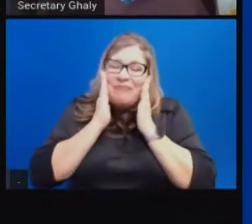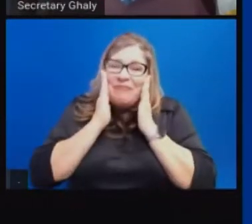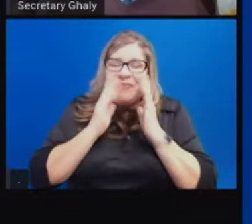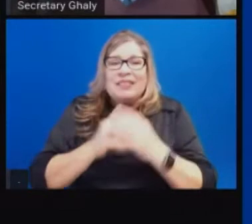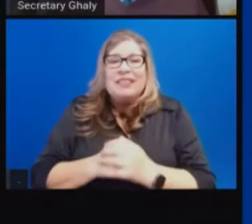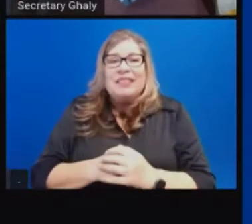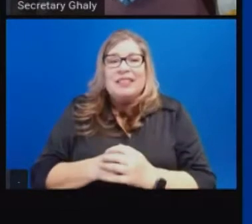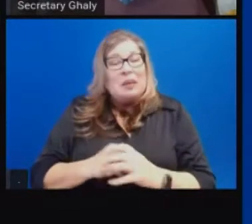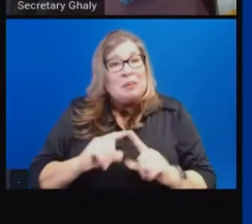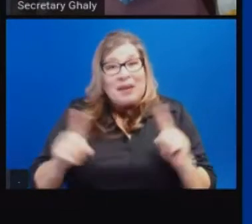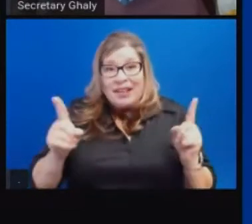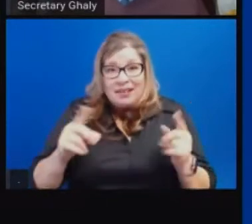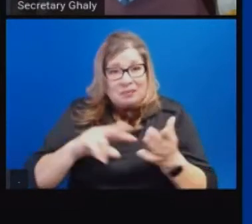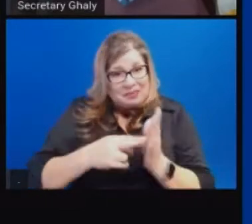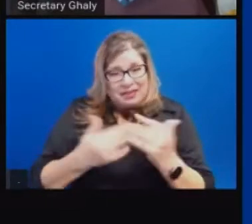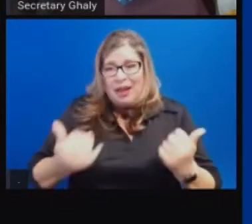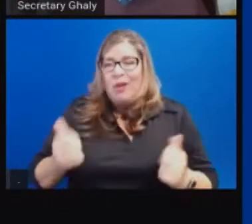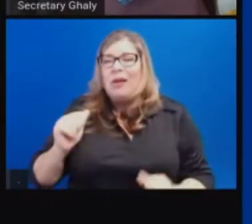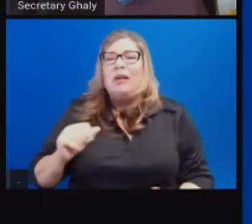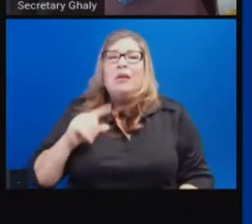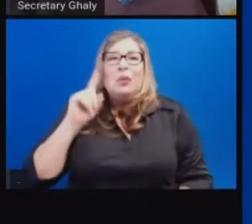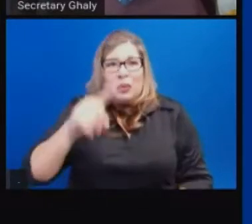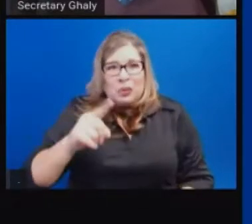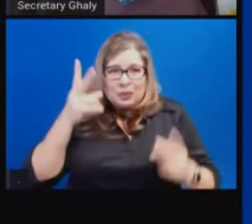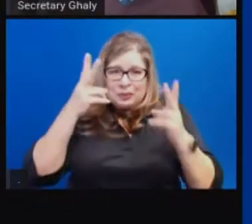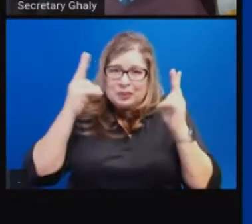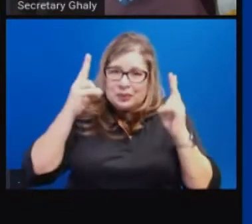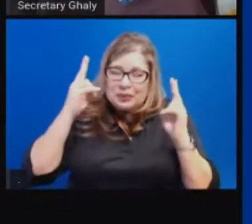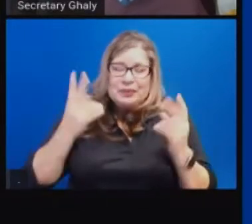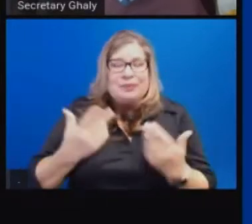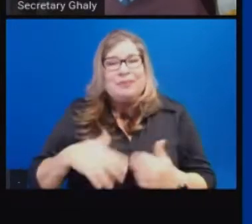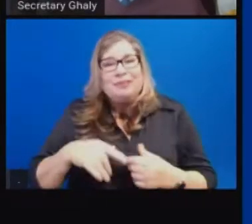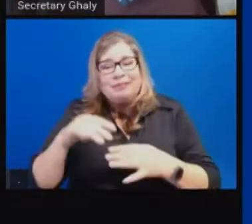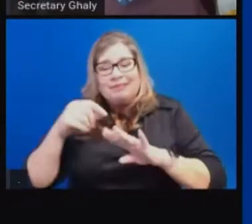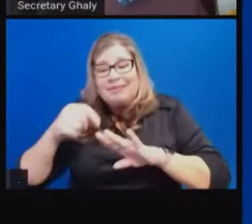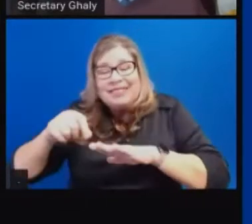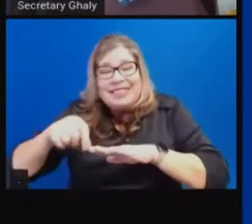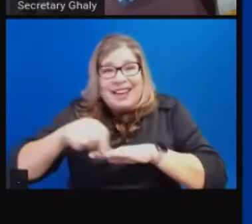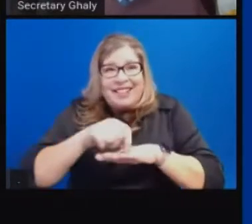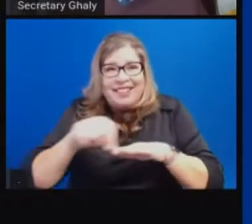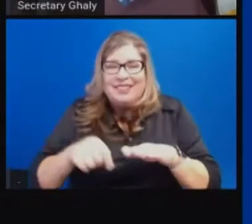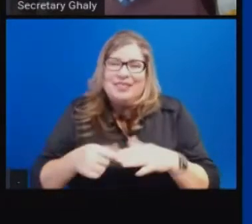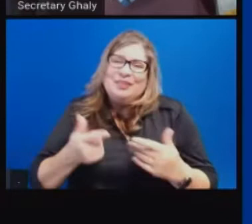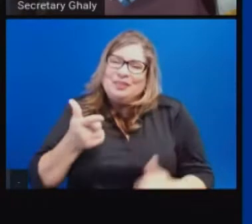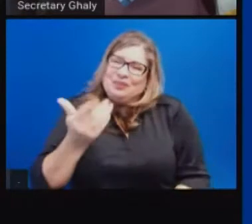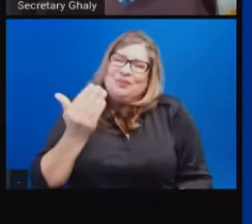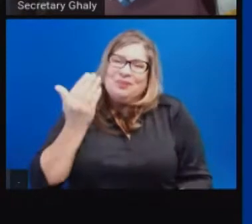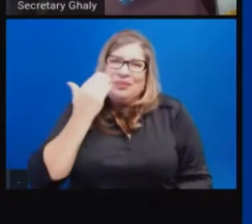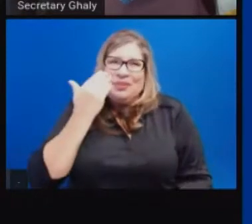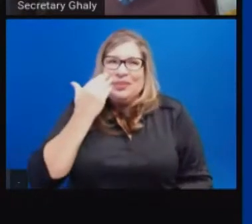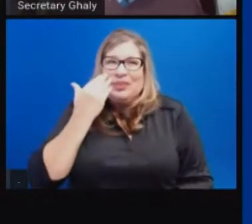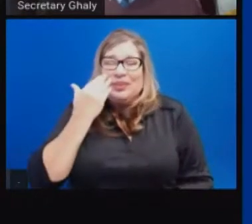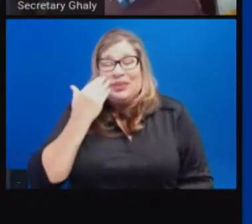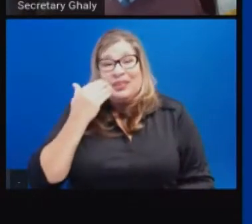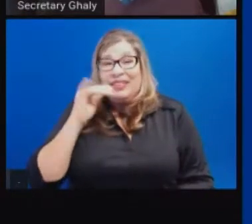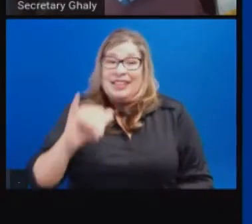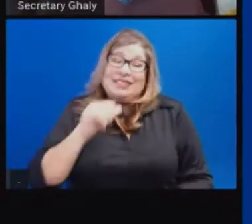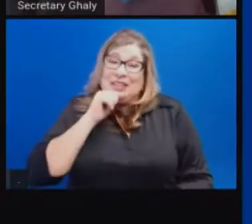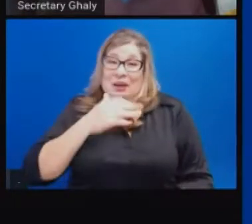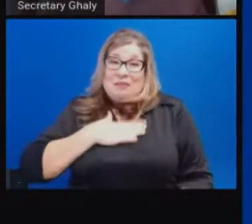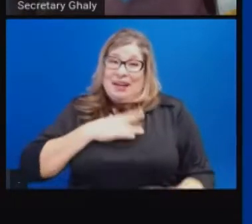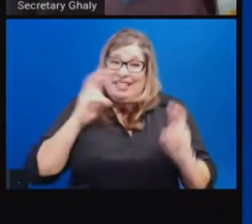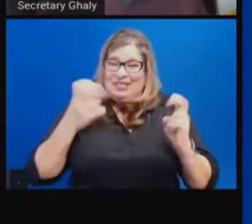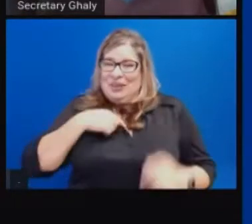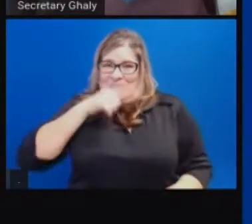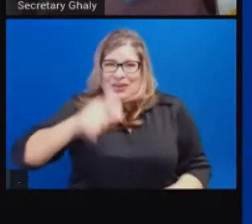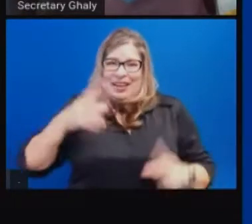miss, get your haircut, your nails done. Certainly, you've all become familiar enough with me that that isn't my issue with